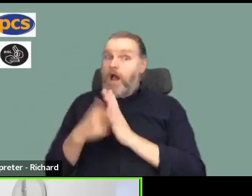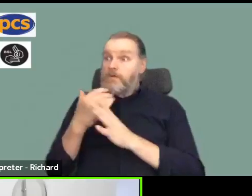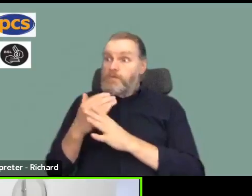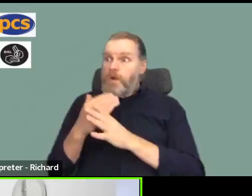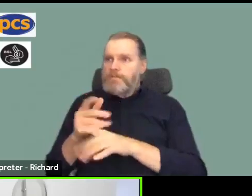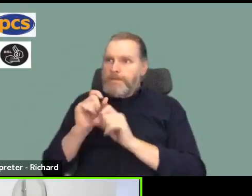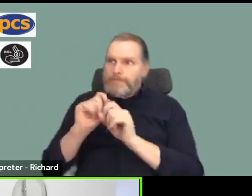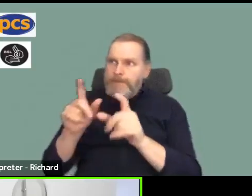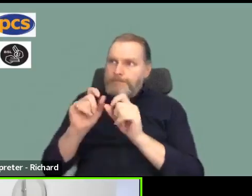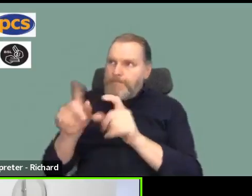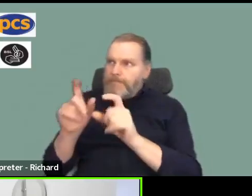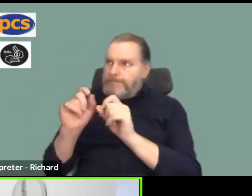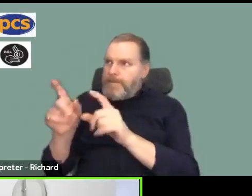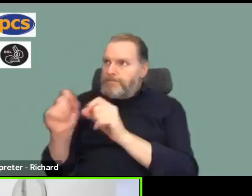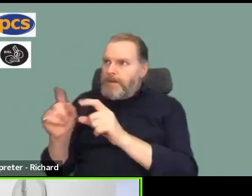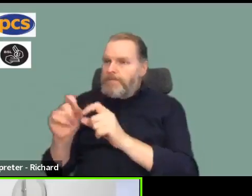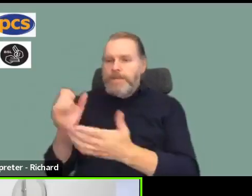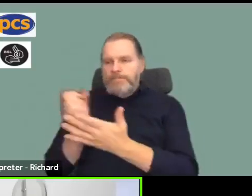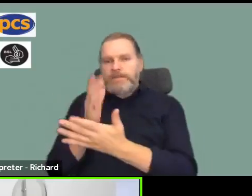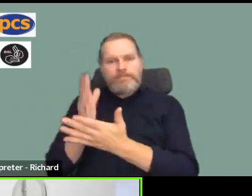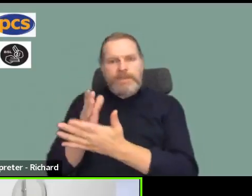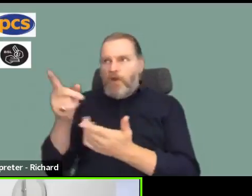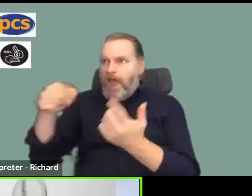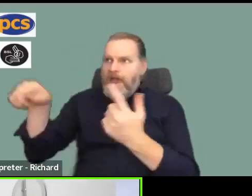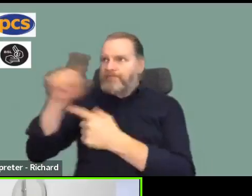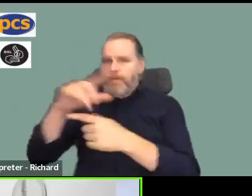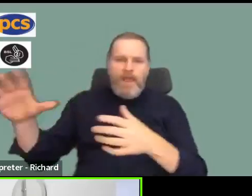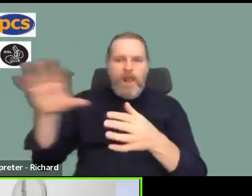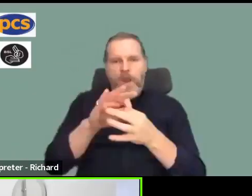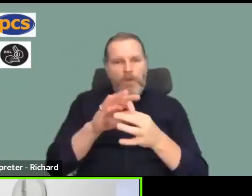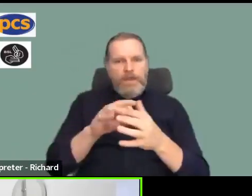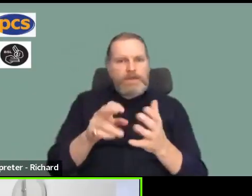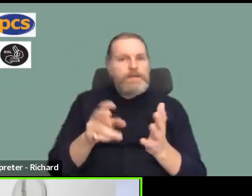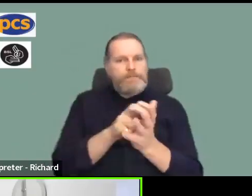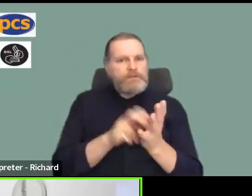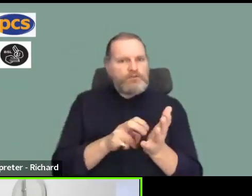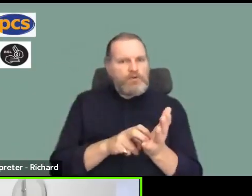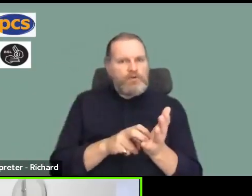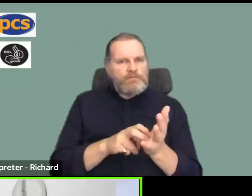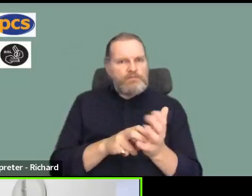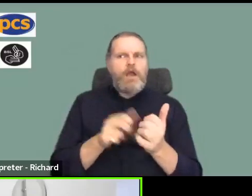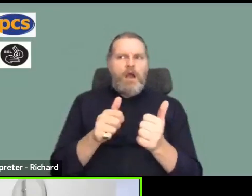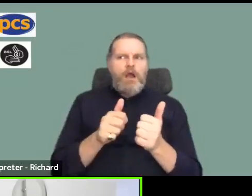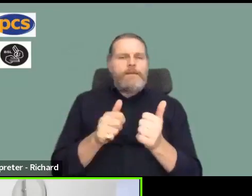worthwhile. And I think that is a really good tip. You know, people are wondering what they can do.